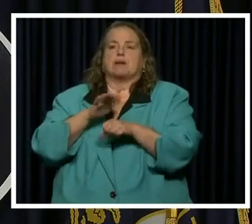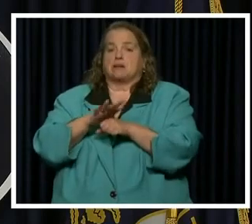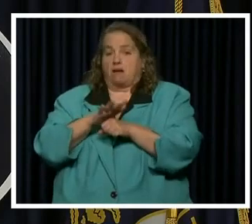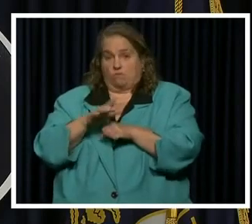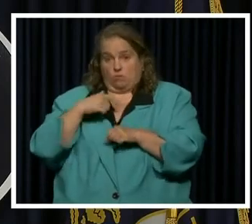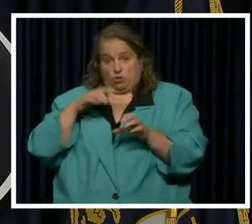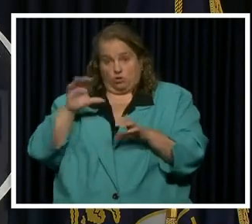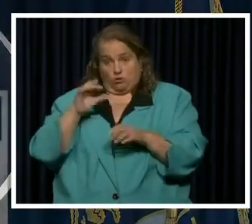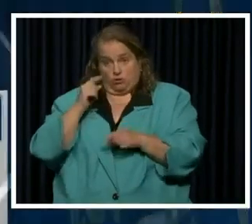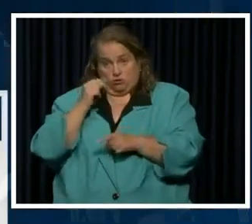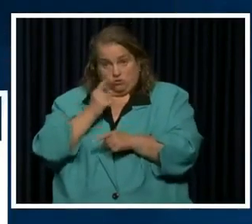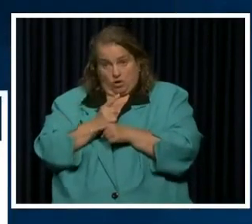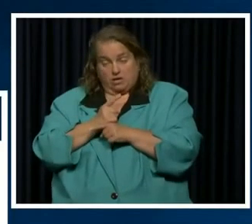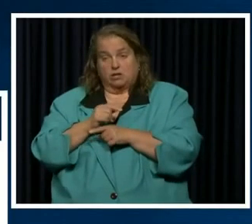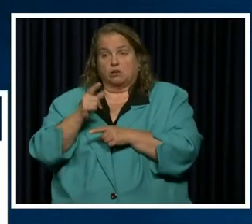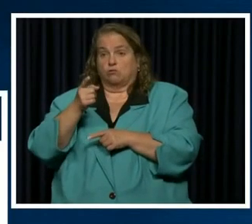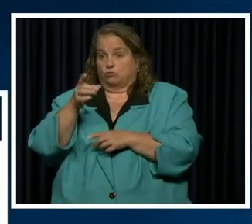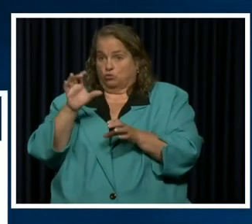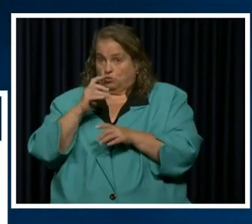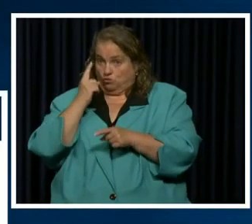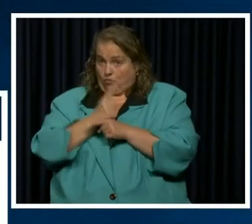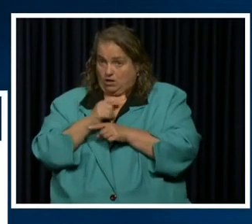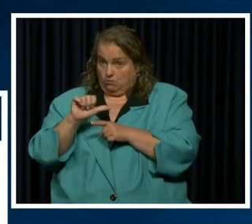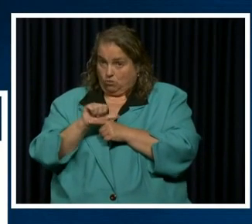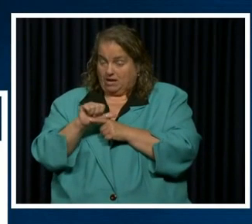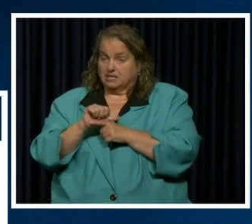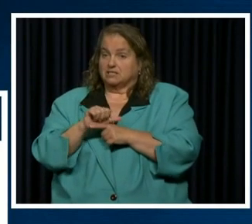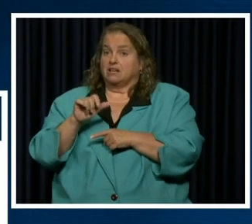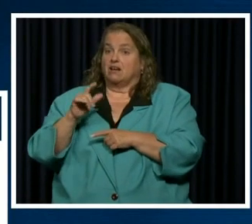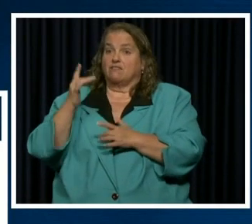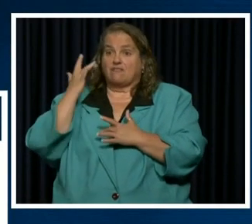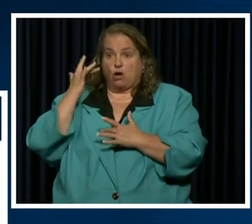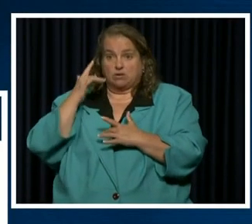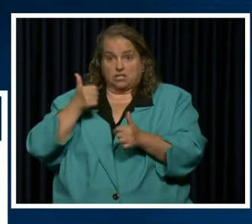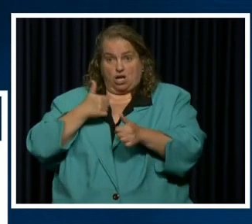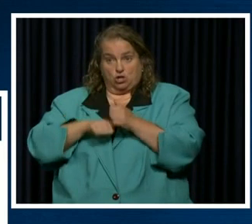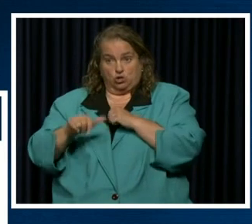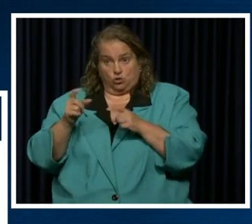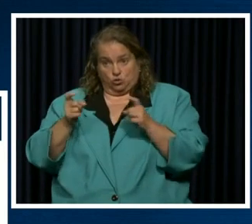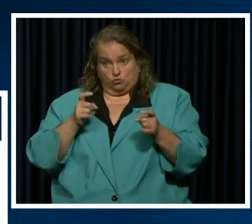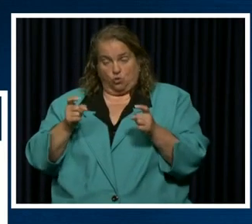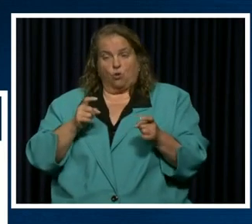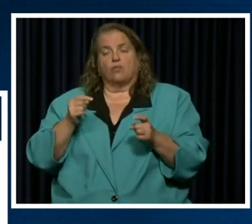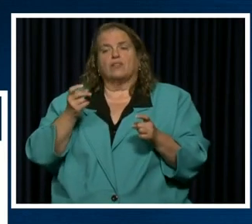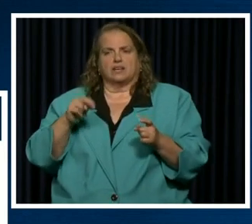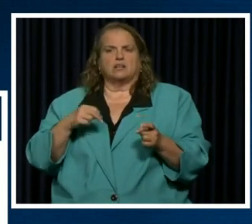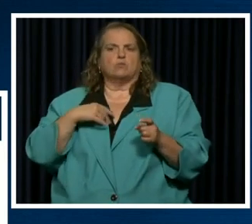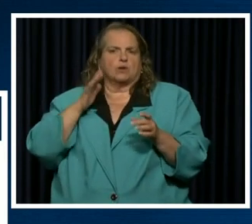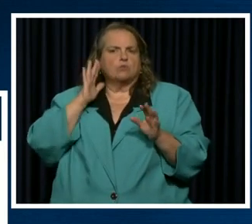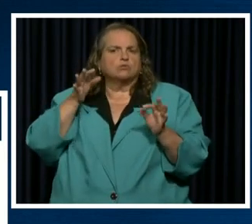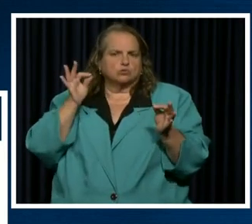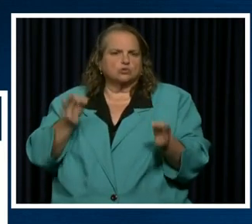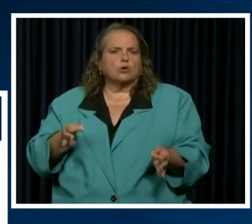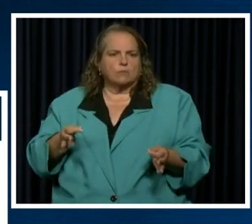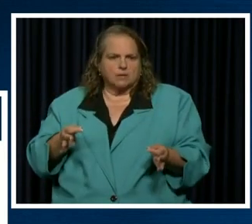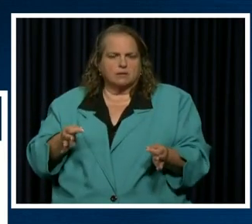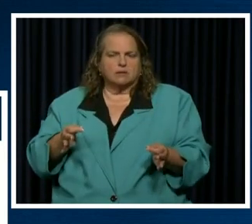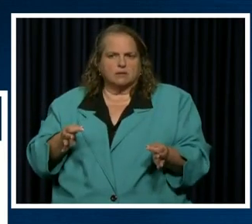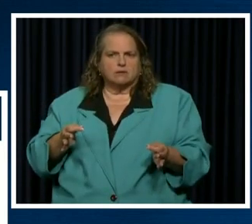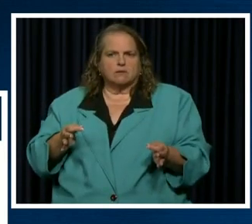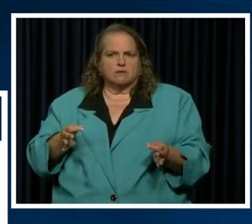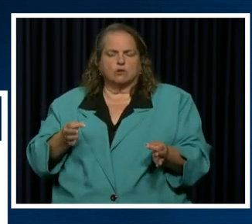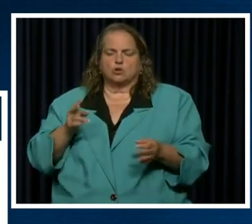doing it well, that the practices are in place and that the virus is still under control. So we need to go